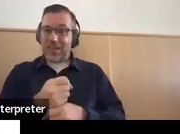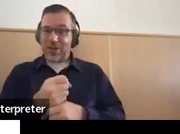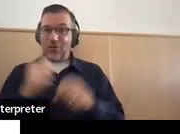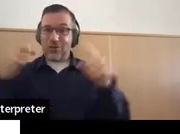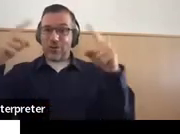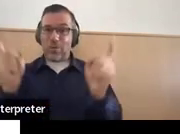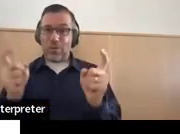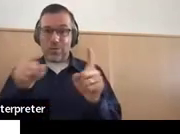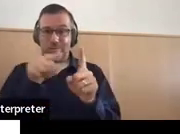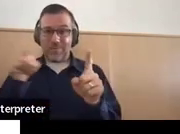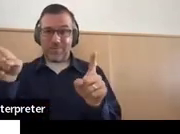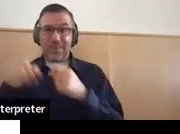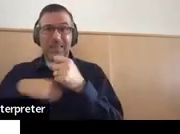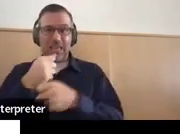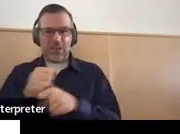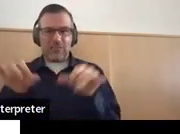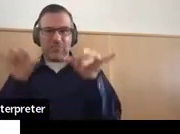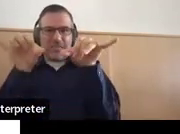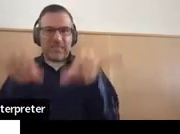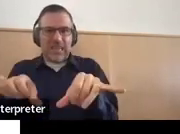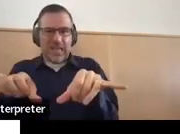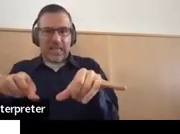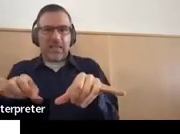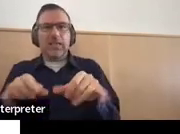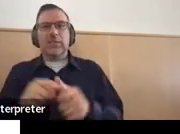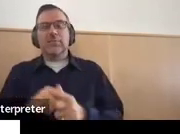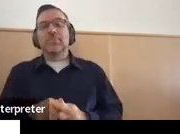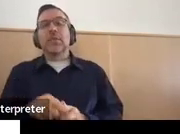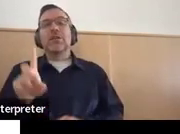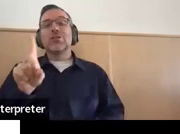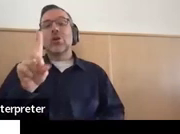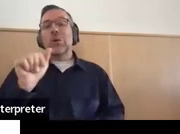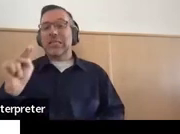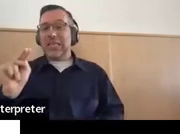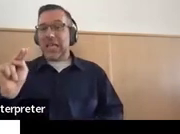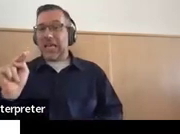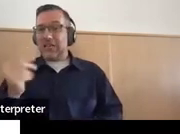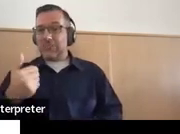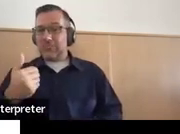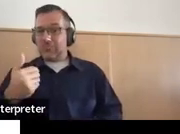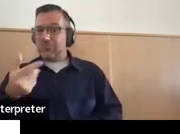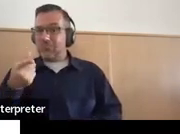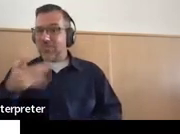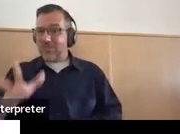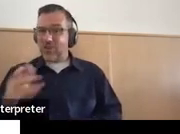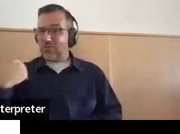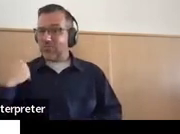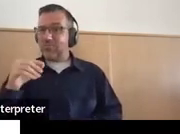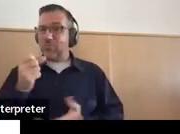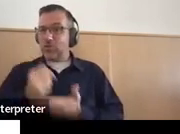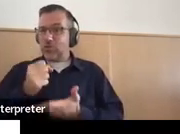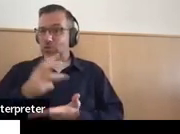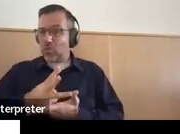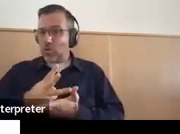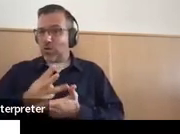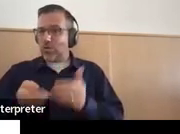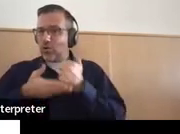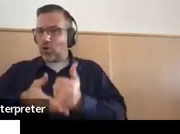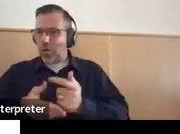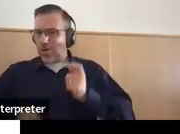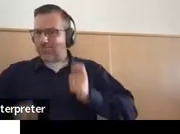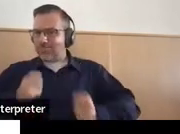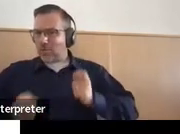projected out this IEP. So Dan had social work services to learn to regulate his emotions in